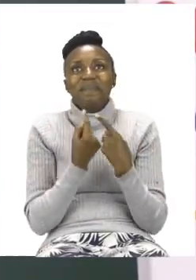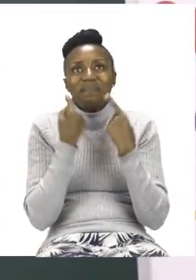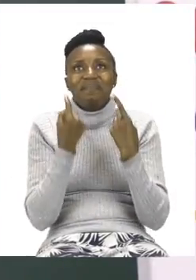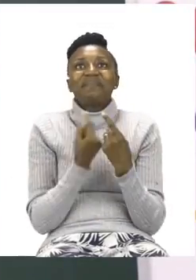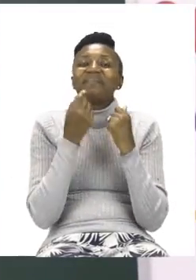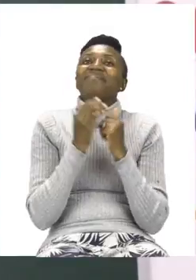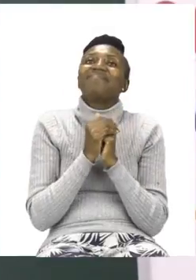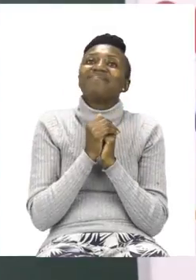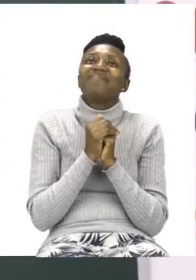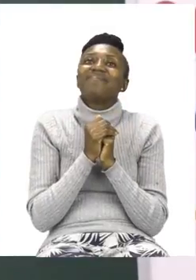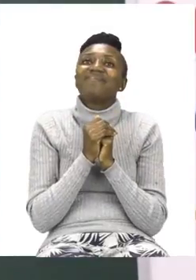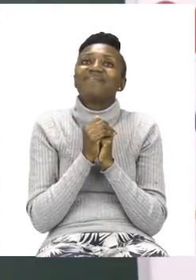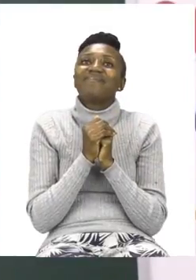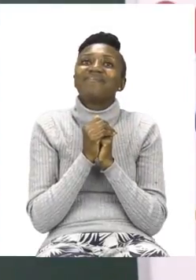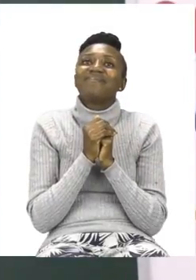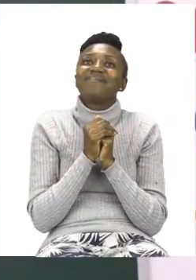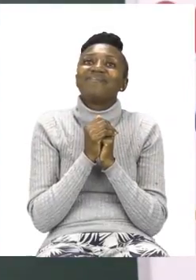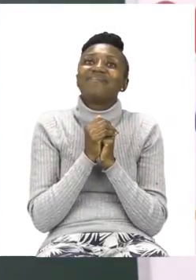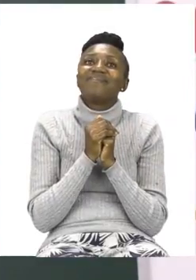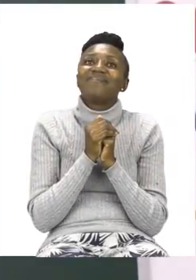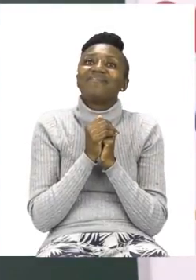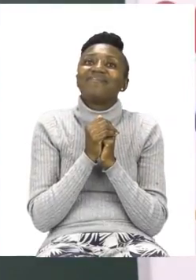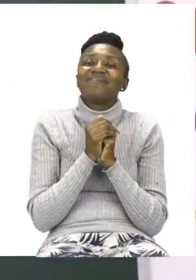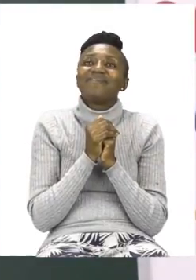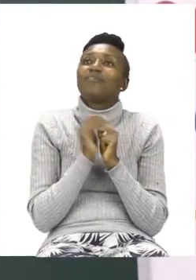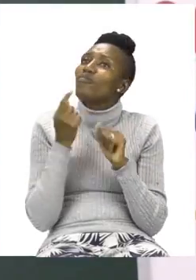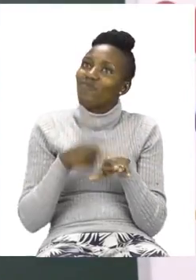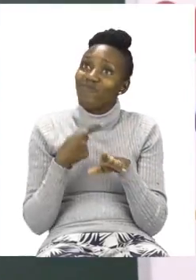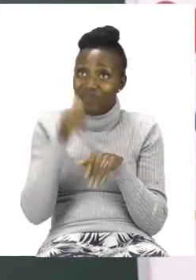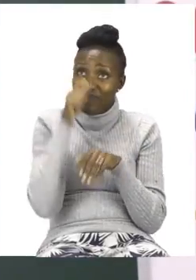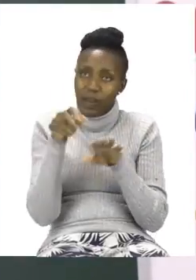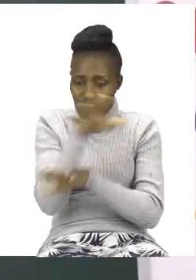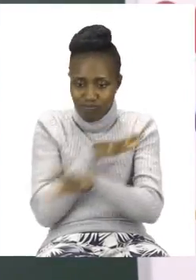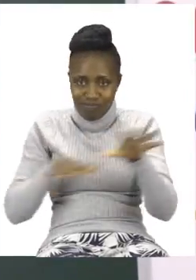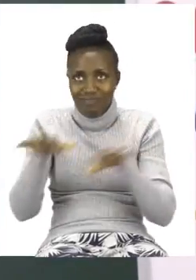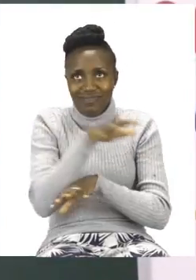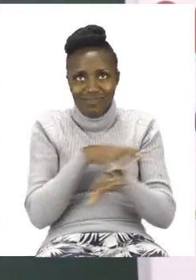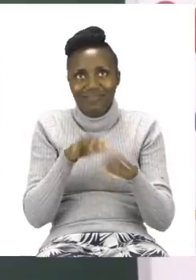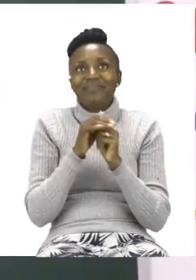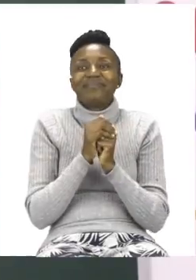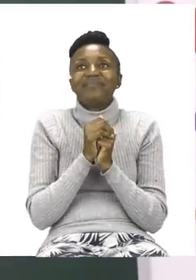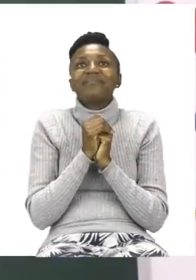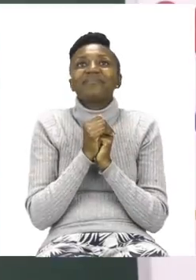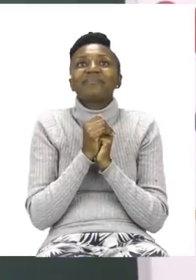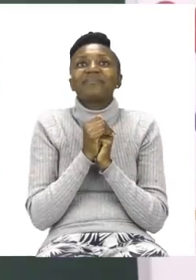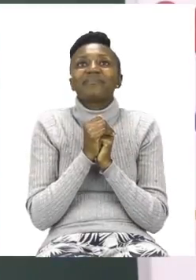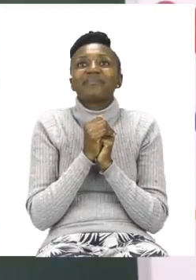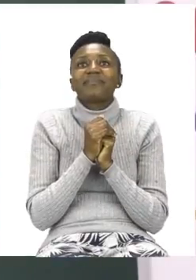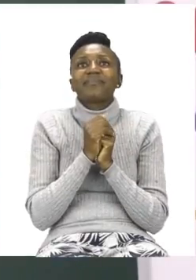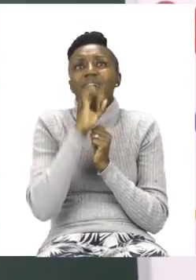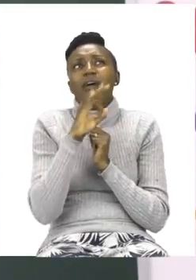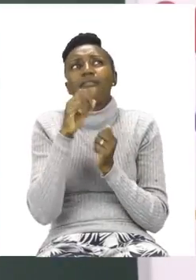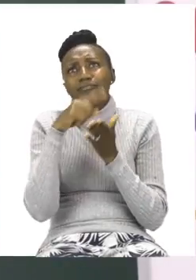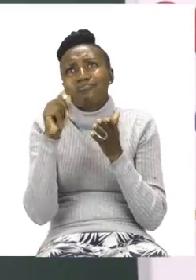But make sure boys and girls, you are not cheating. Shuffle properly and try all the time. If you don't get it right